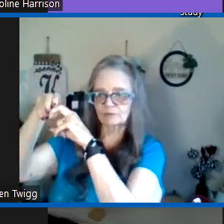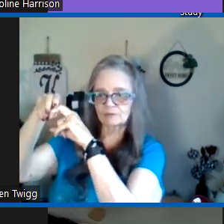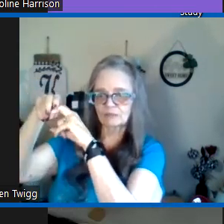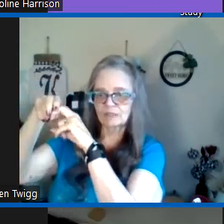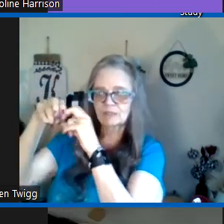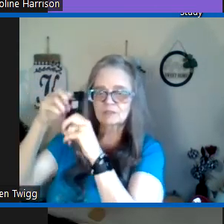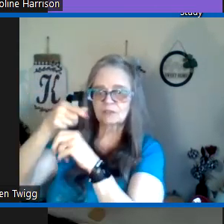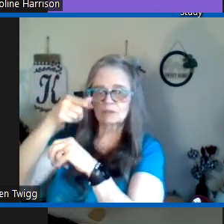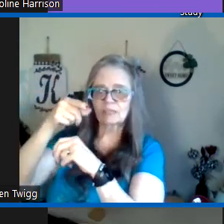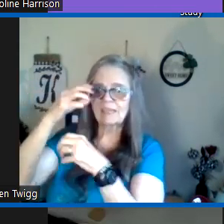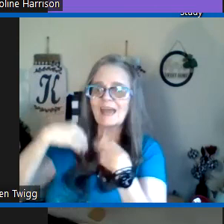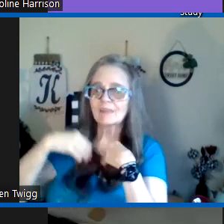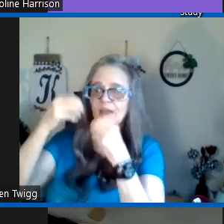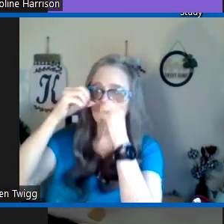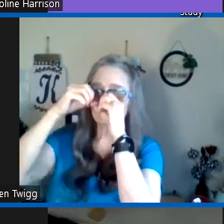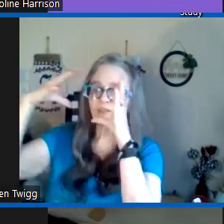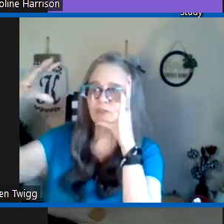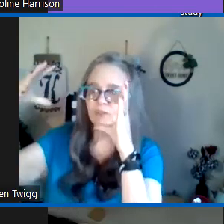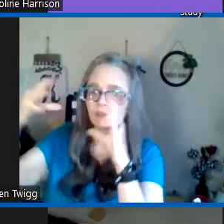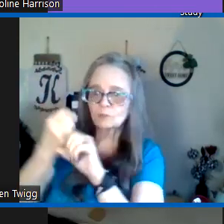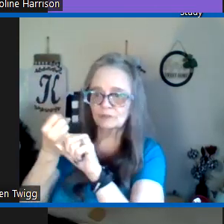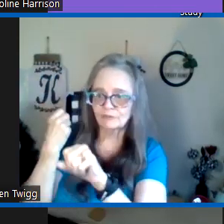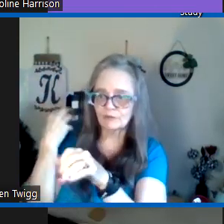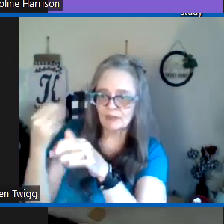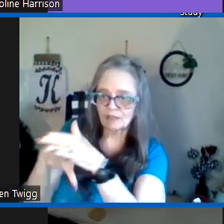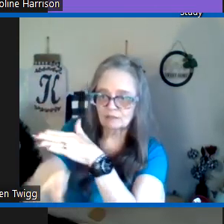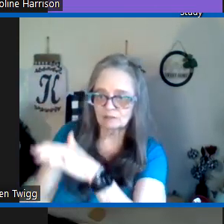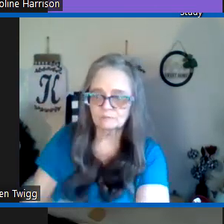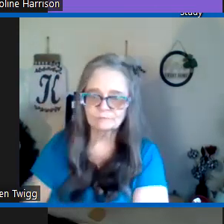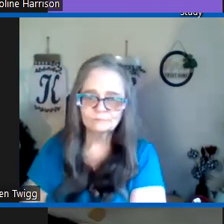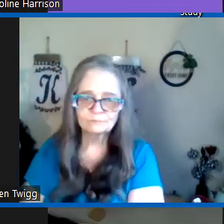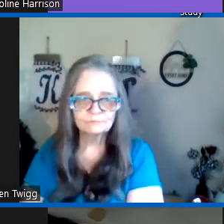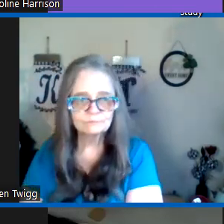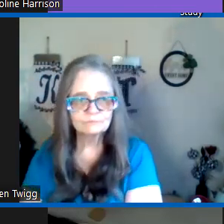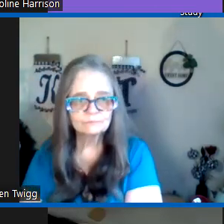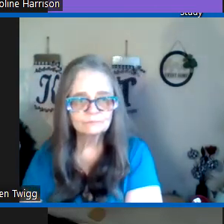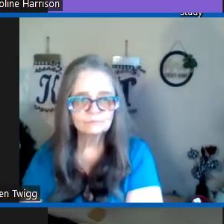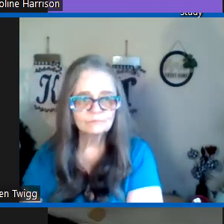the throne so he had that vision before they killed him